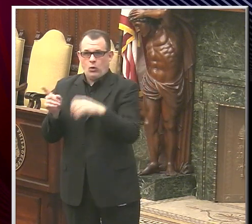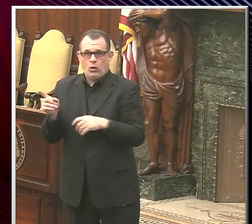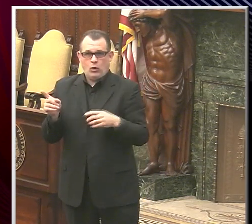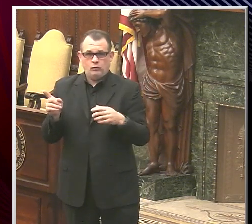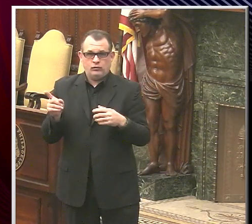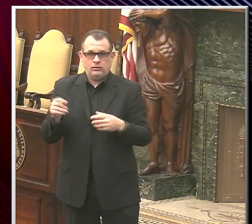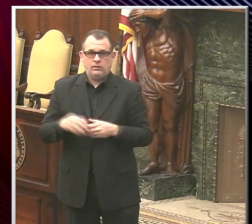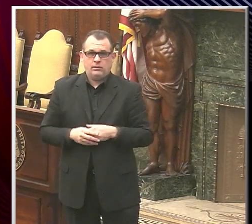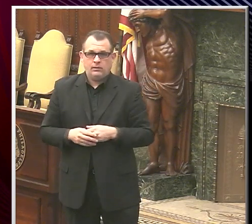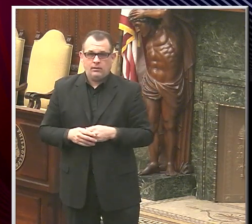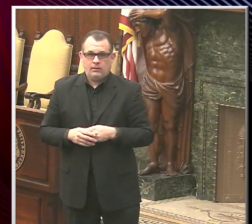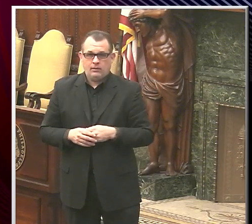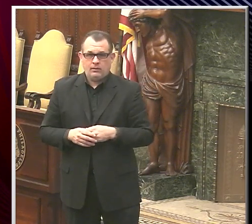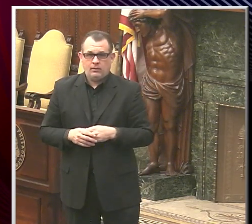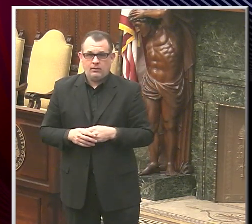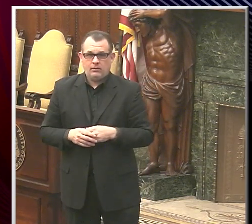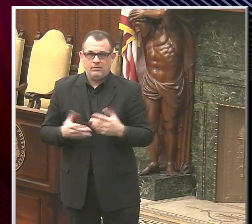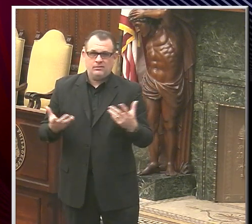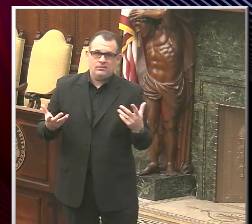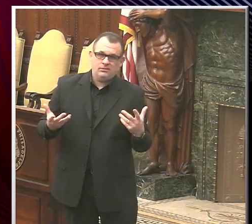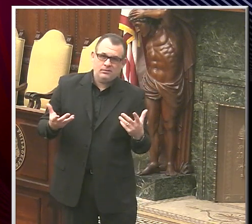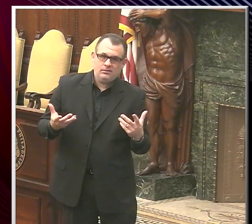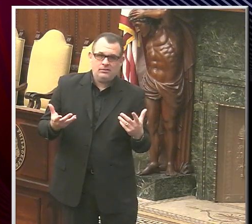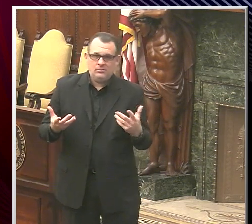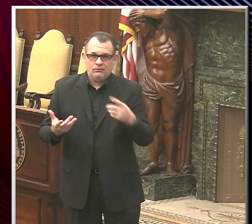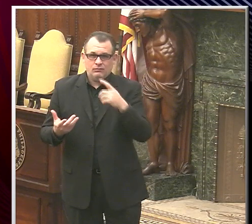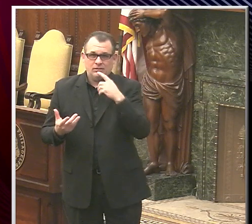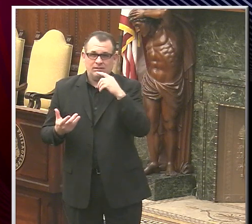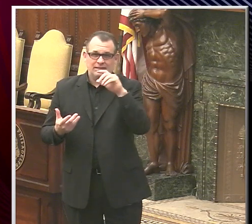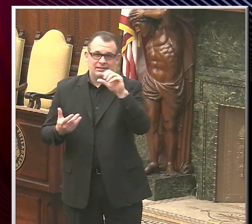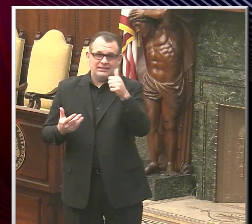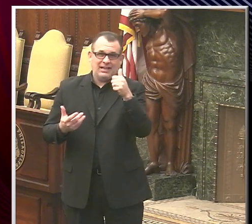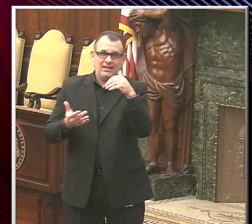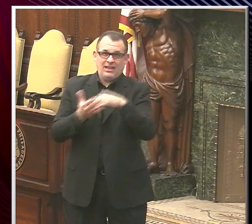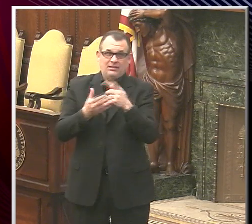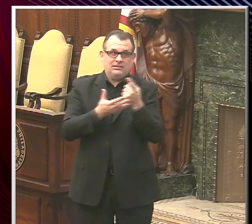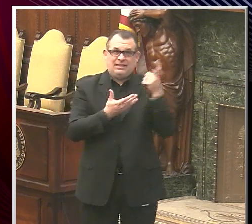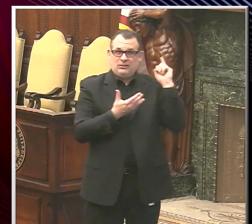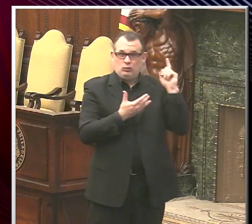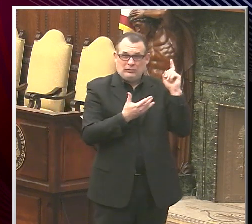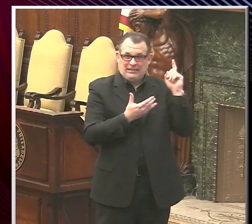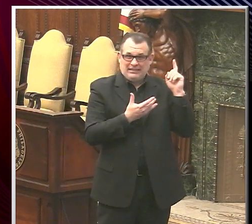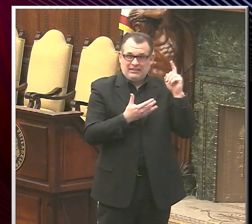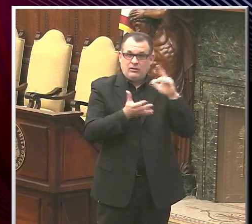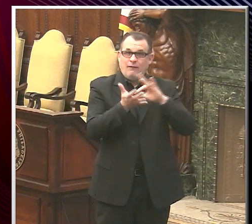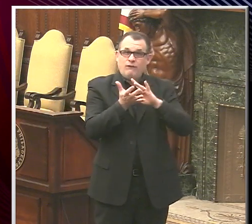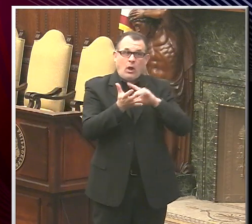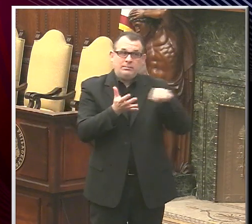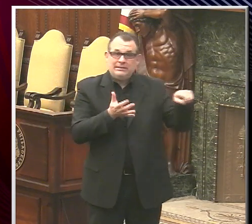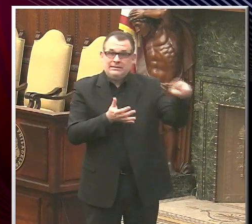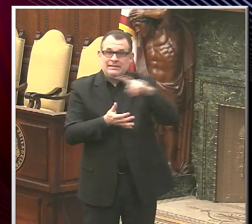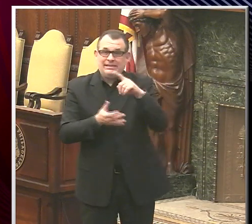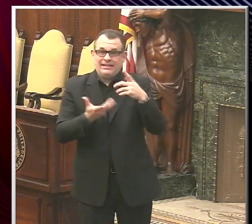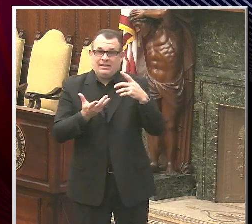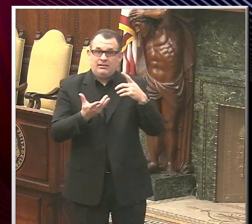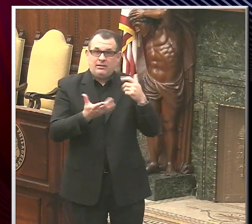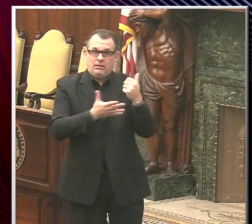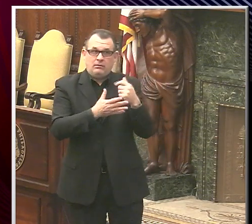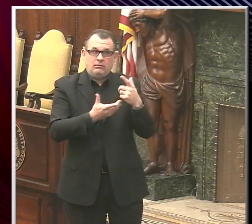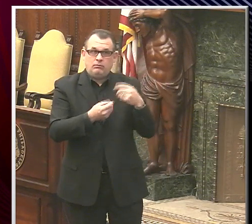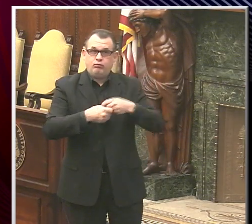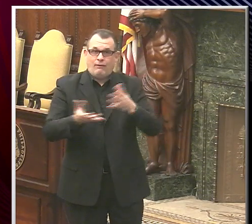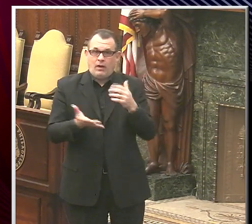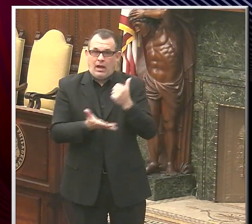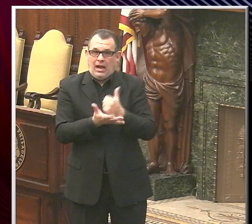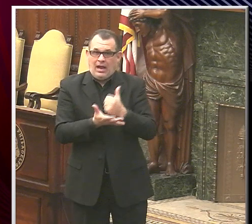more than 10,000 before. In addition to that, there's a new federal pharmacy partnership that is bringing in an additional 4